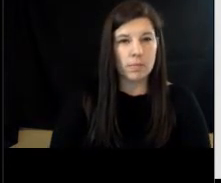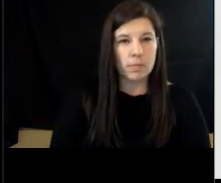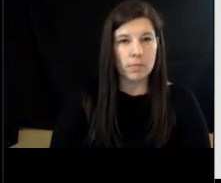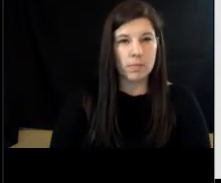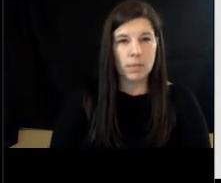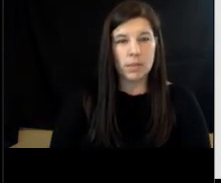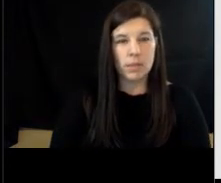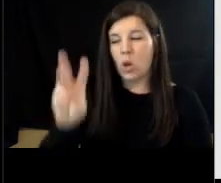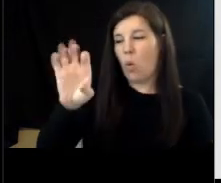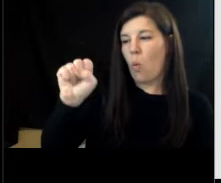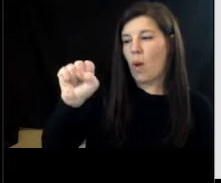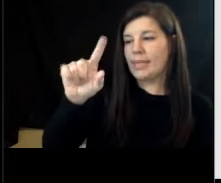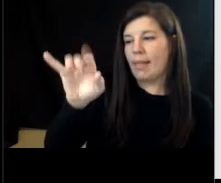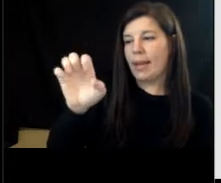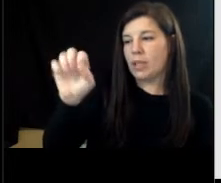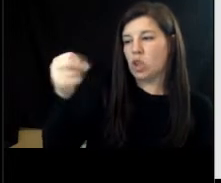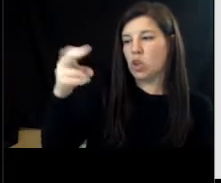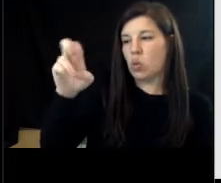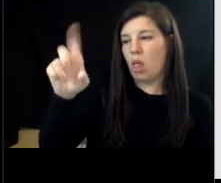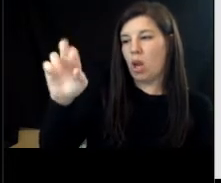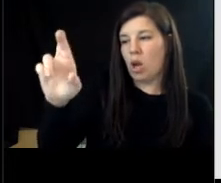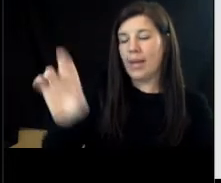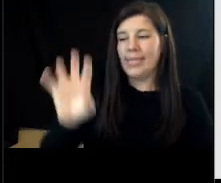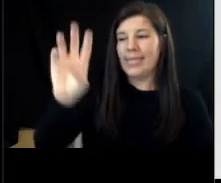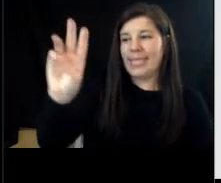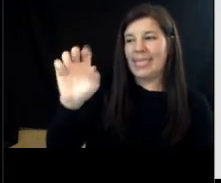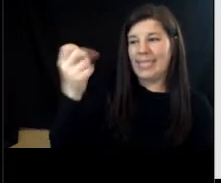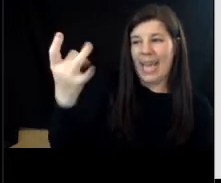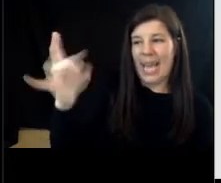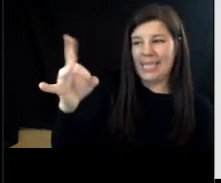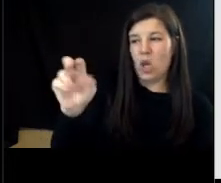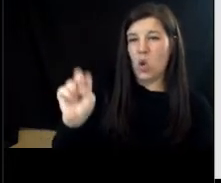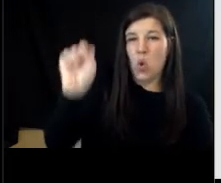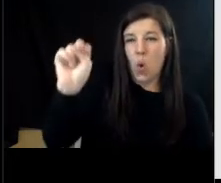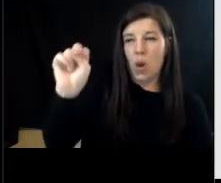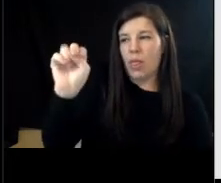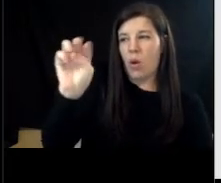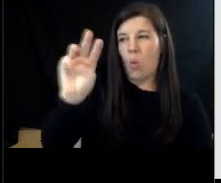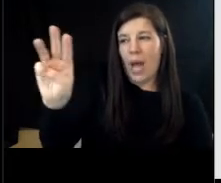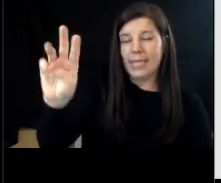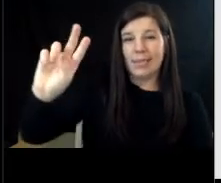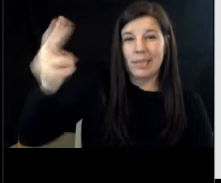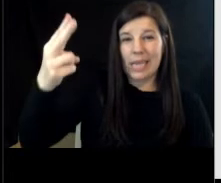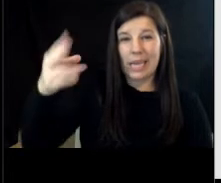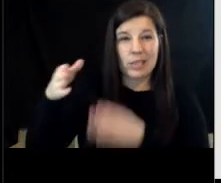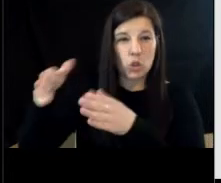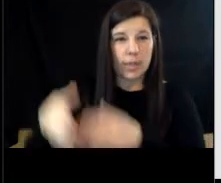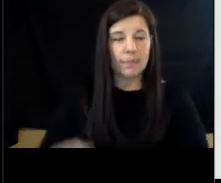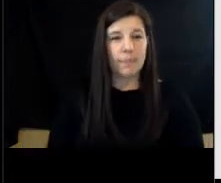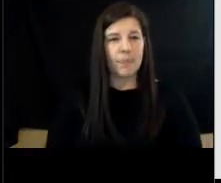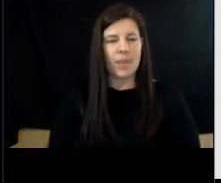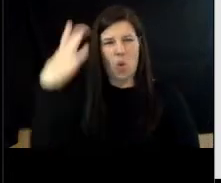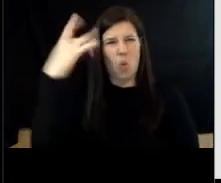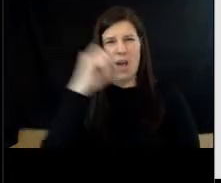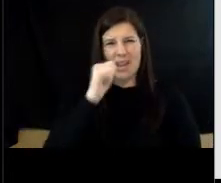Wesley Shuler 618 northwest second street um why are we not getting to the